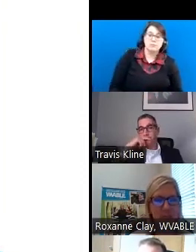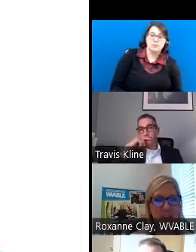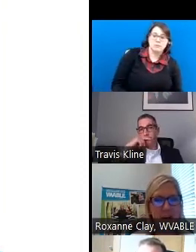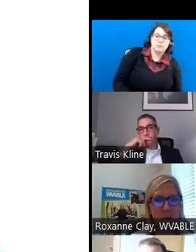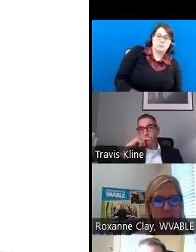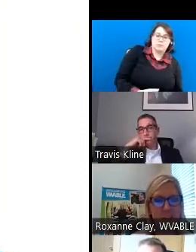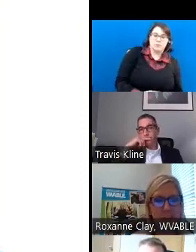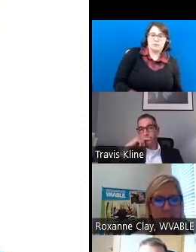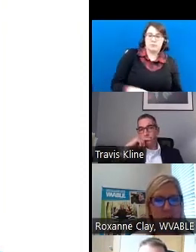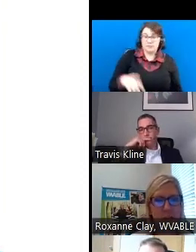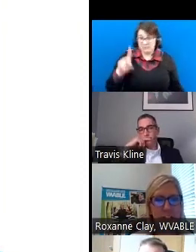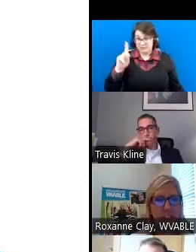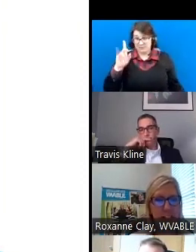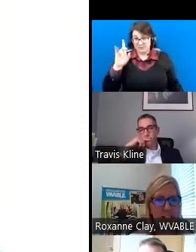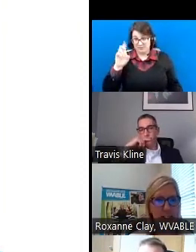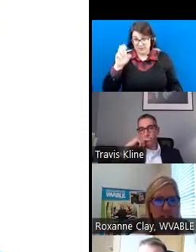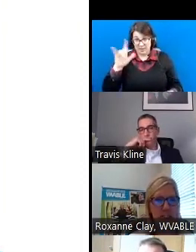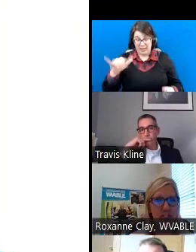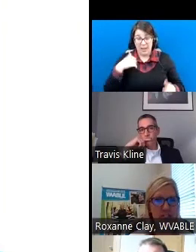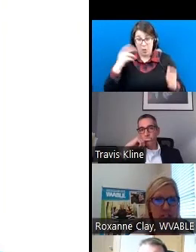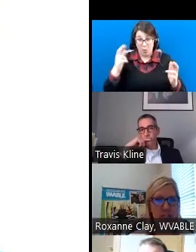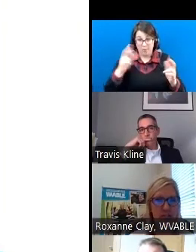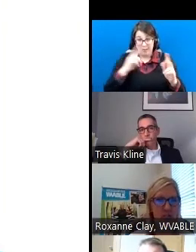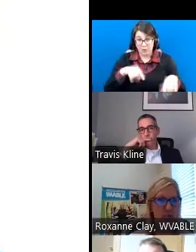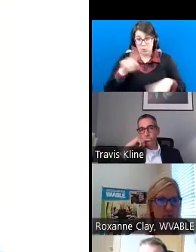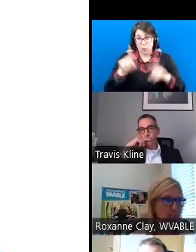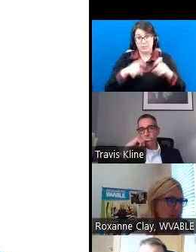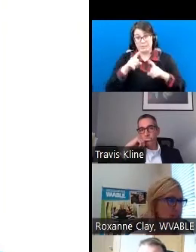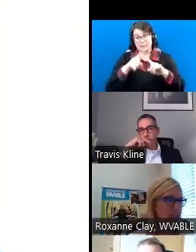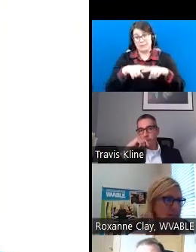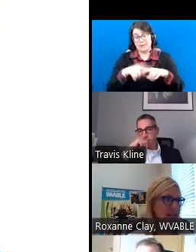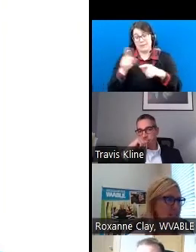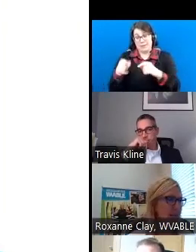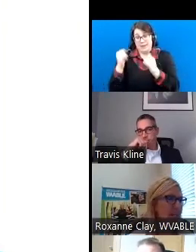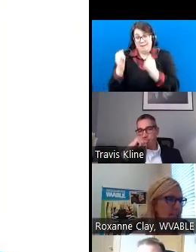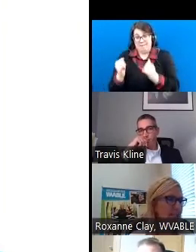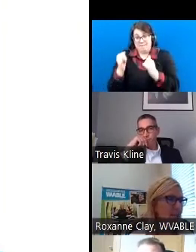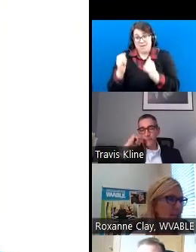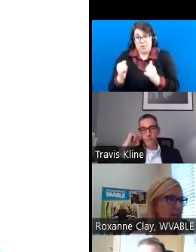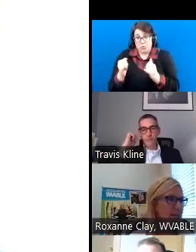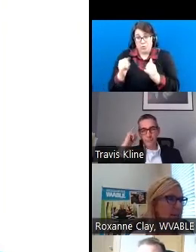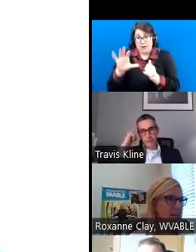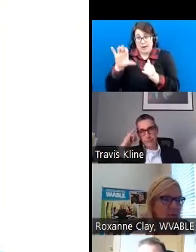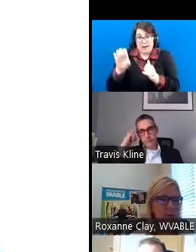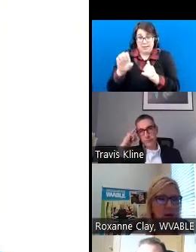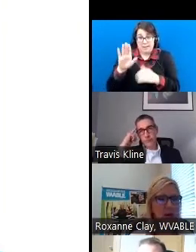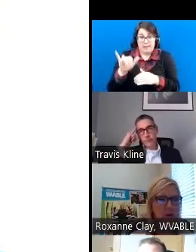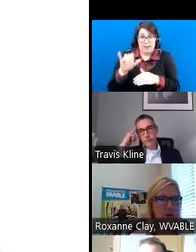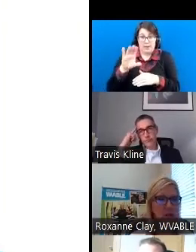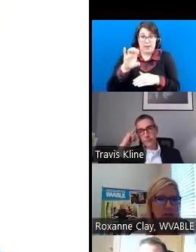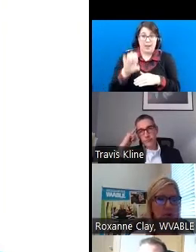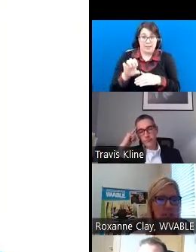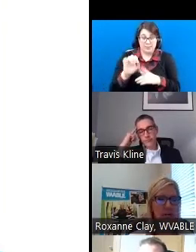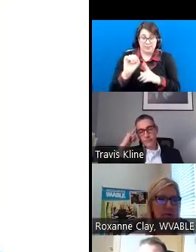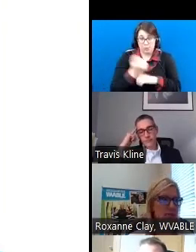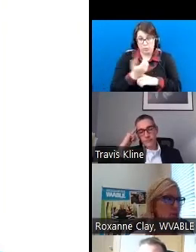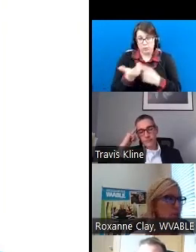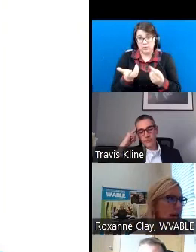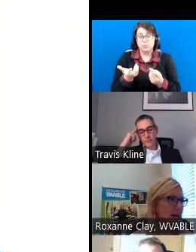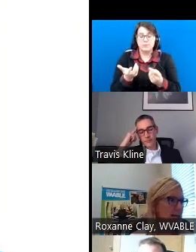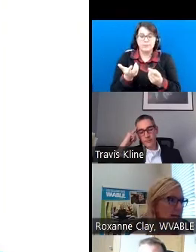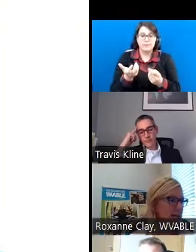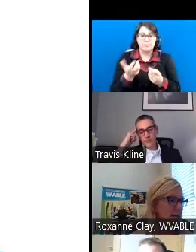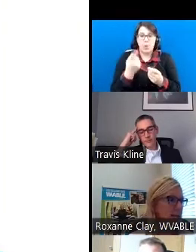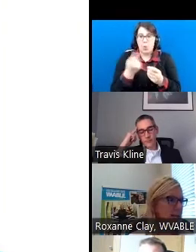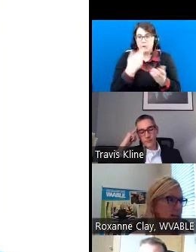Kelly, I hope that answers your question. It sounds like it's just an individualized case-by-case scenario. So it's always helpful to